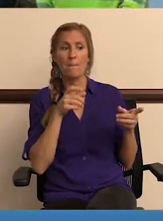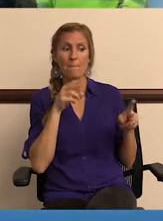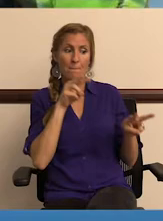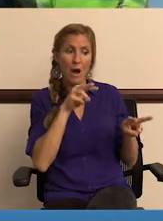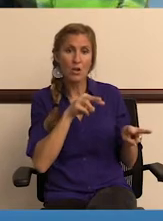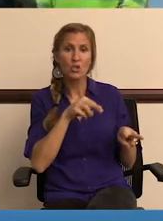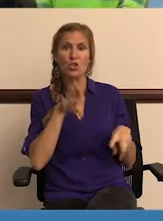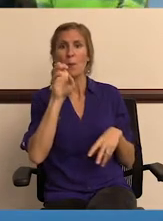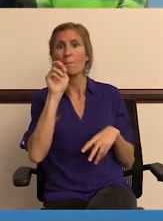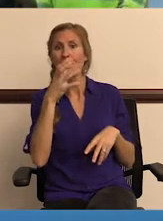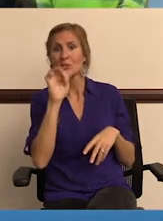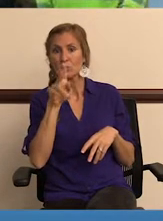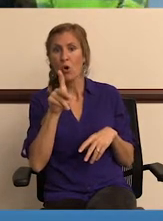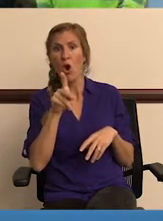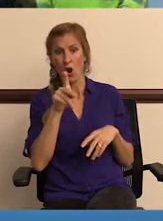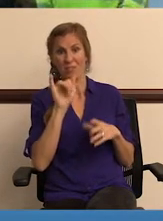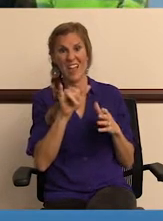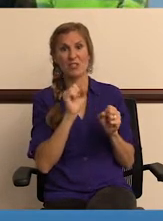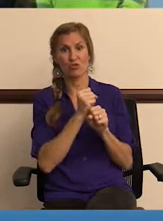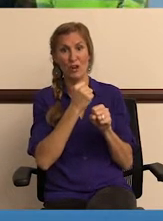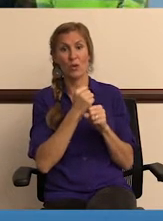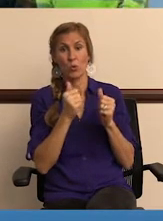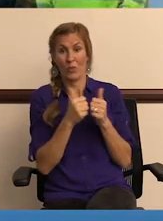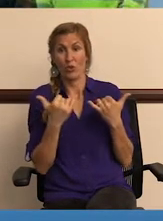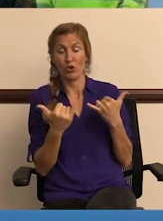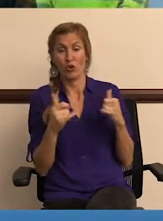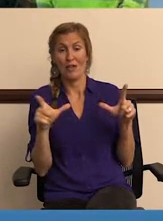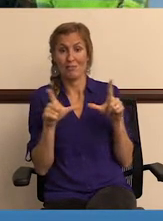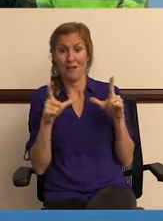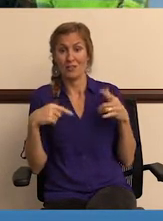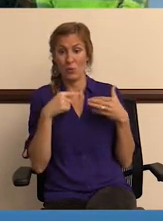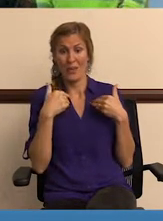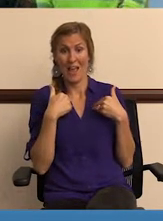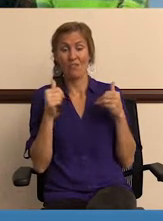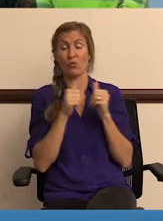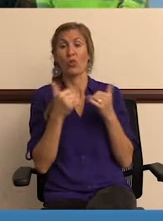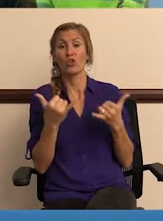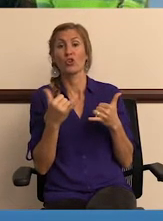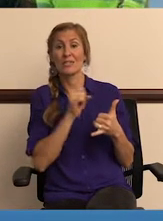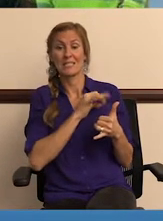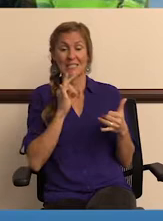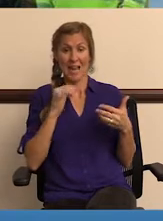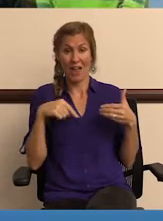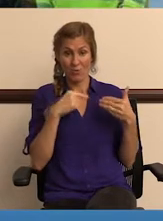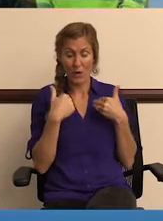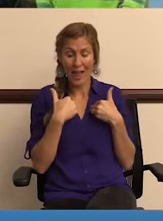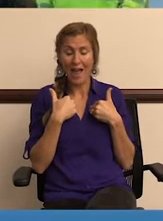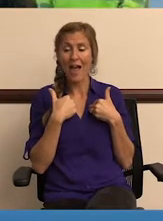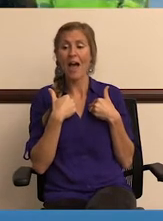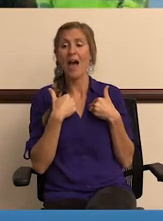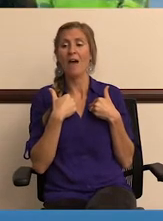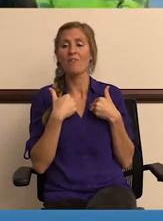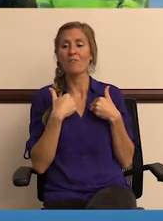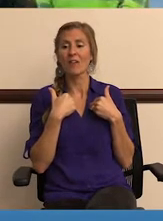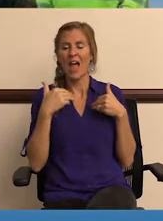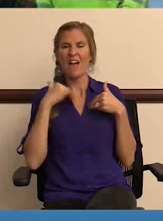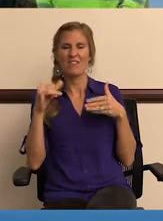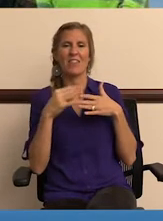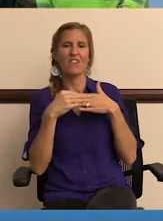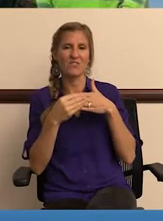track and monitor and benchmark. And that's being created with the current licensing we have, with the current staff we have,